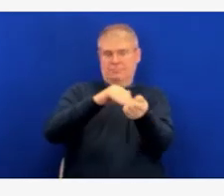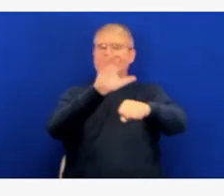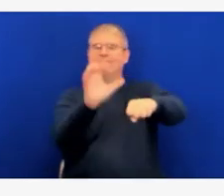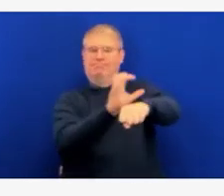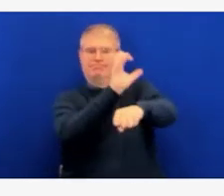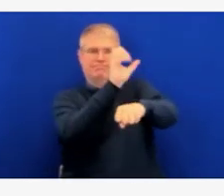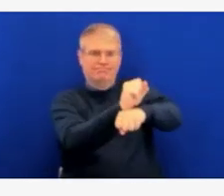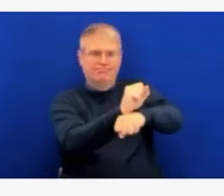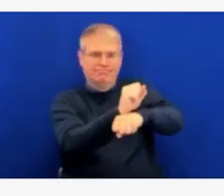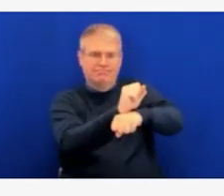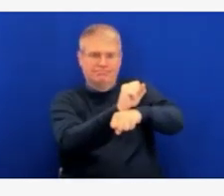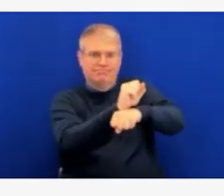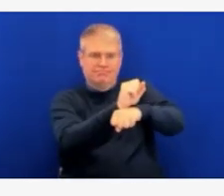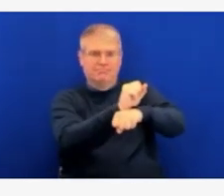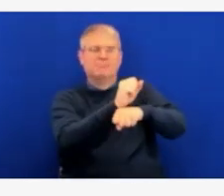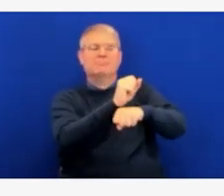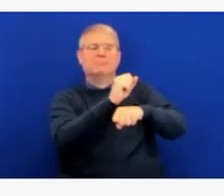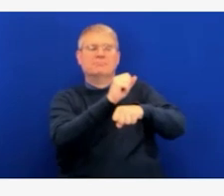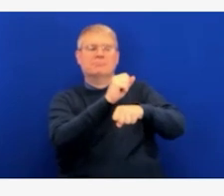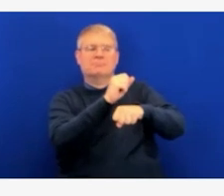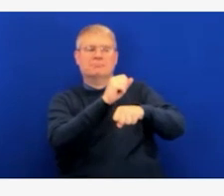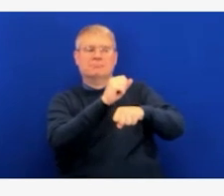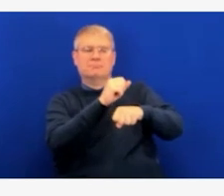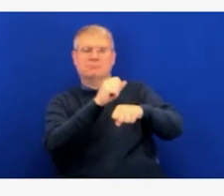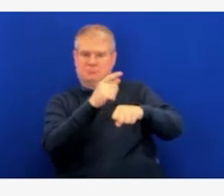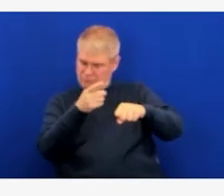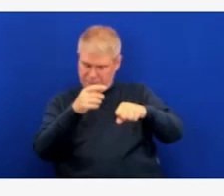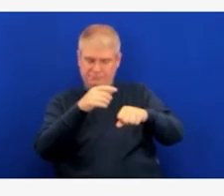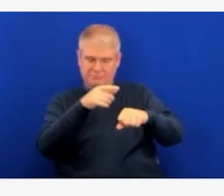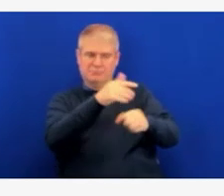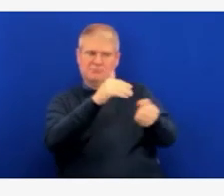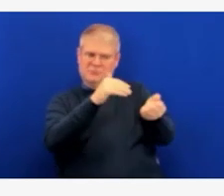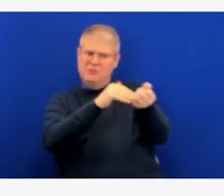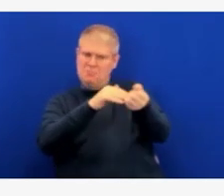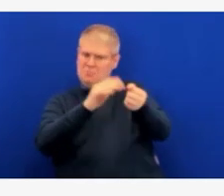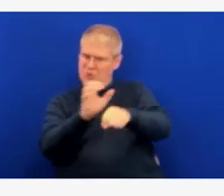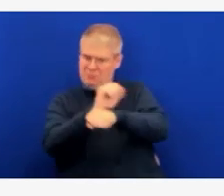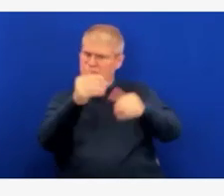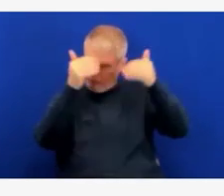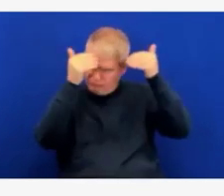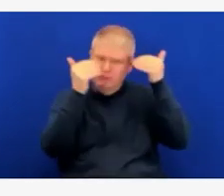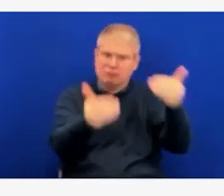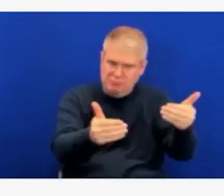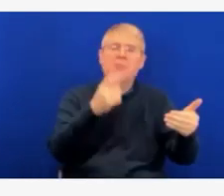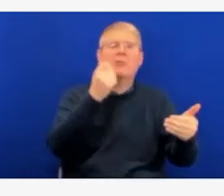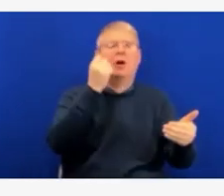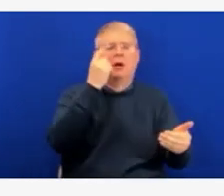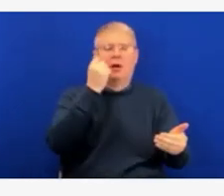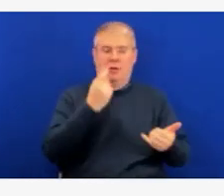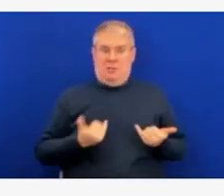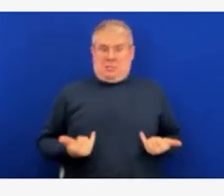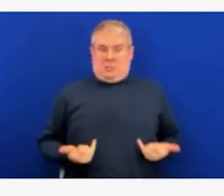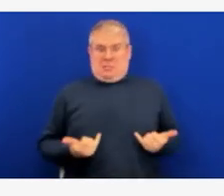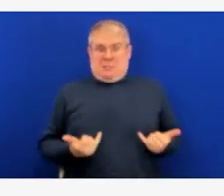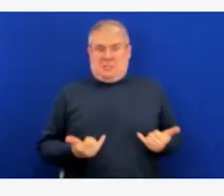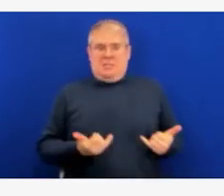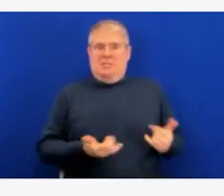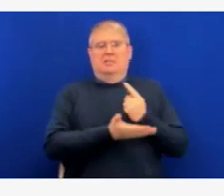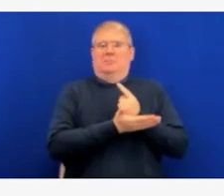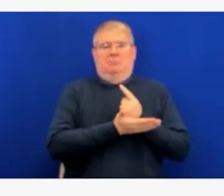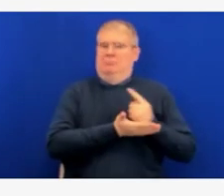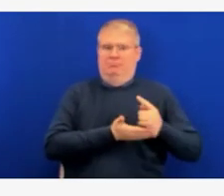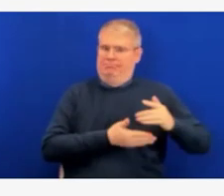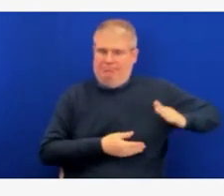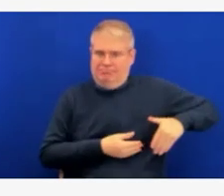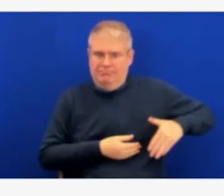to receive their inventory, finalize their clinic procedures, and train their staff on the pediatric COVID-19 vaccine administration.